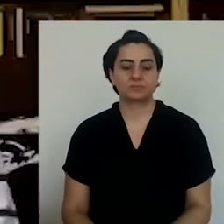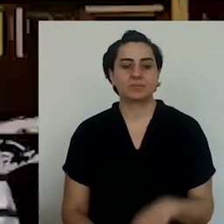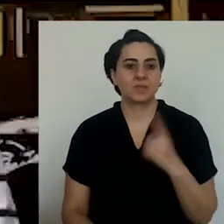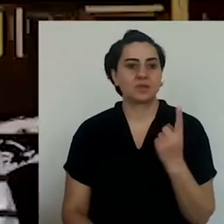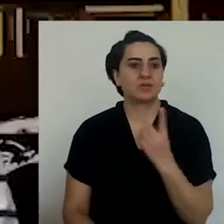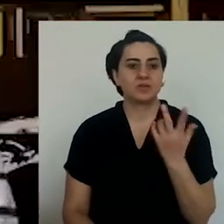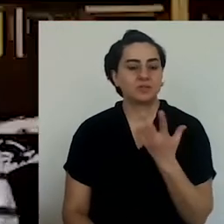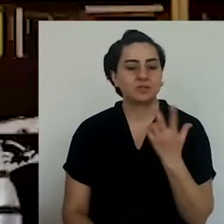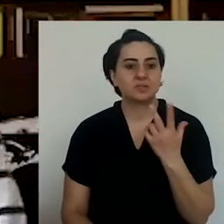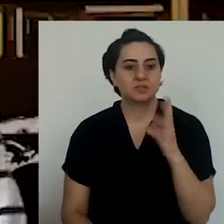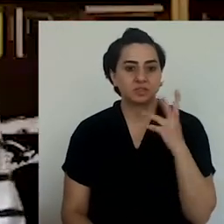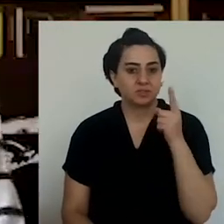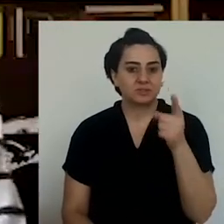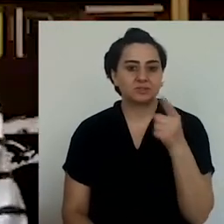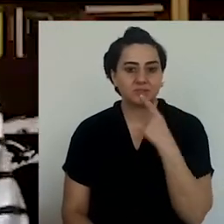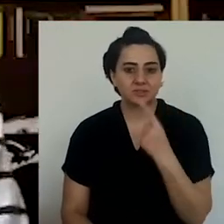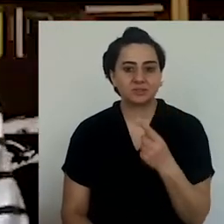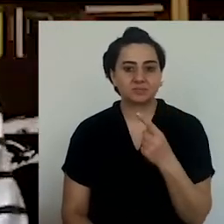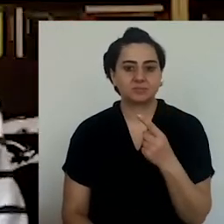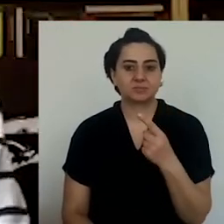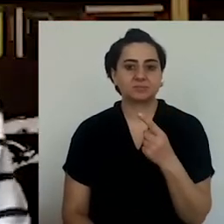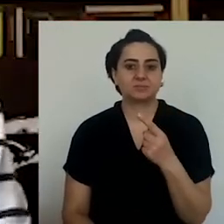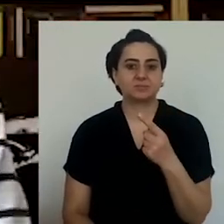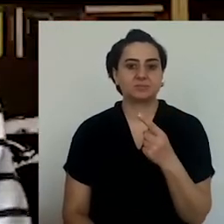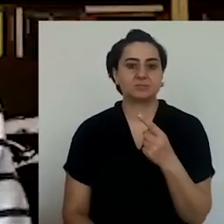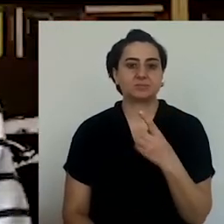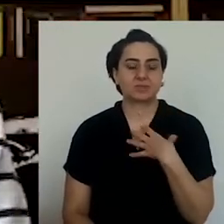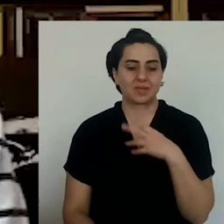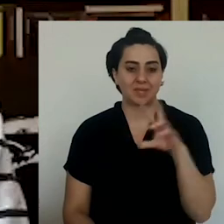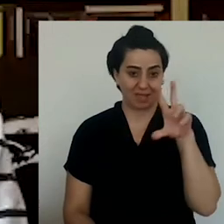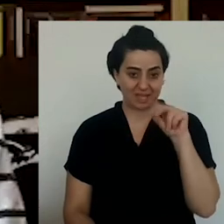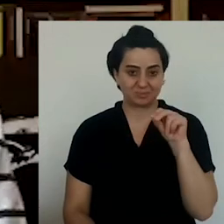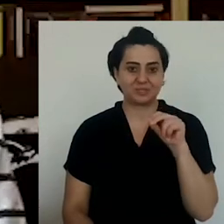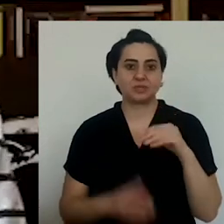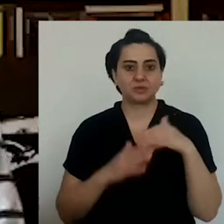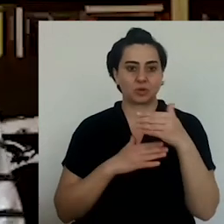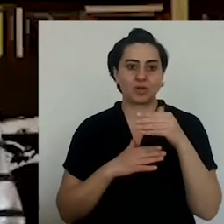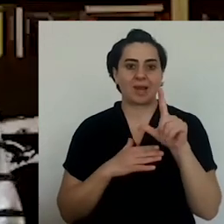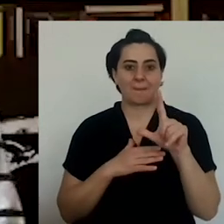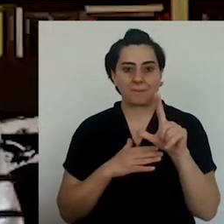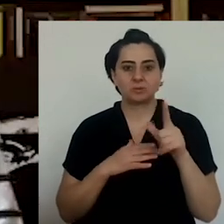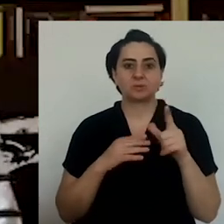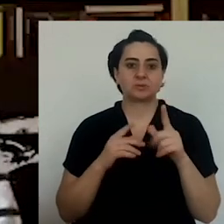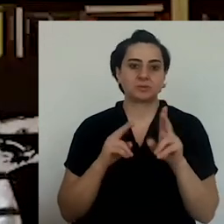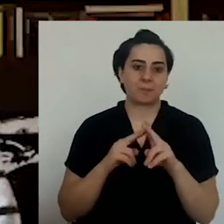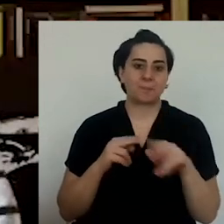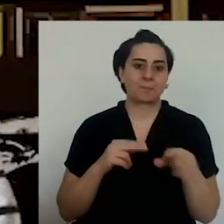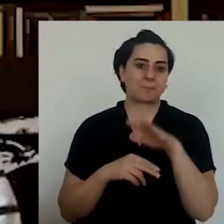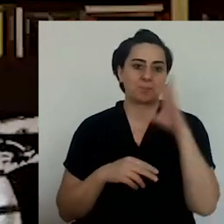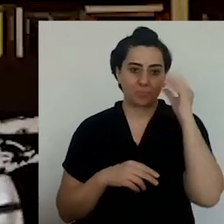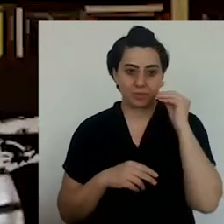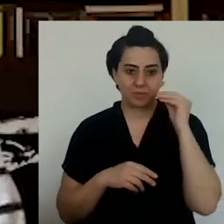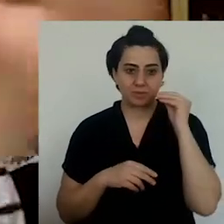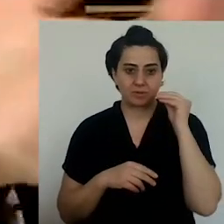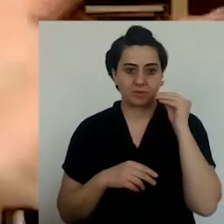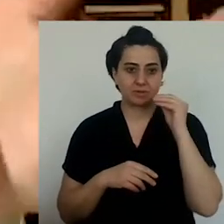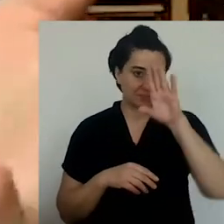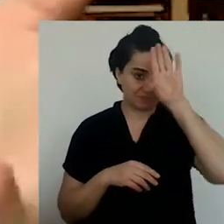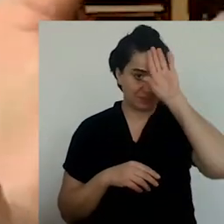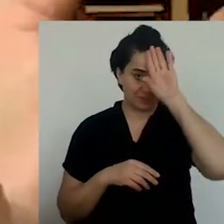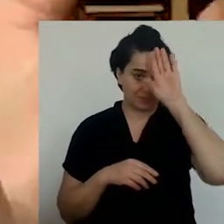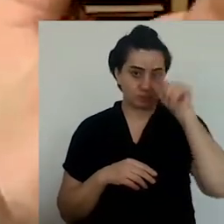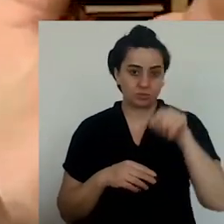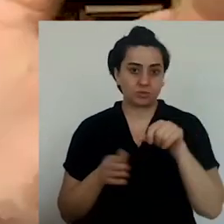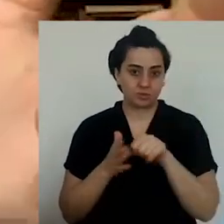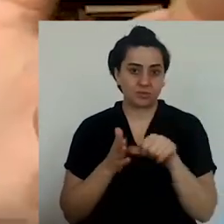And it gets into your life so fast. You were saying, for example, that in 1970s, you were learning about kebab, all